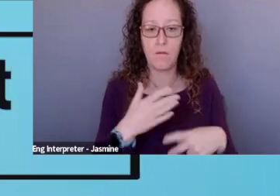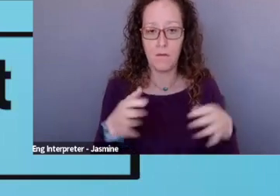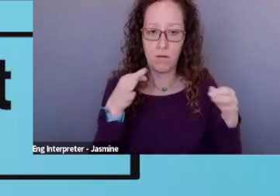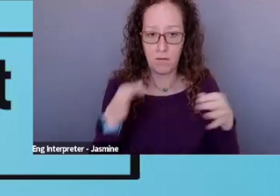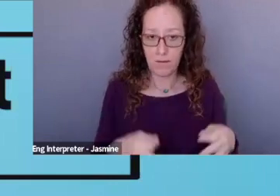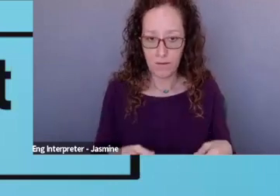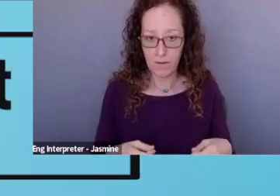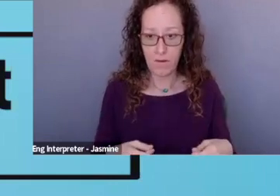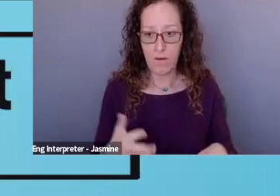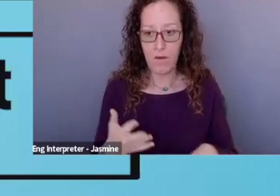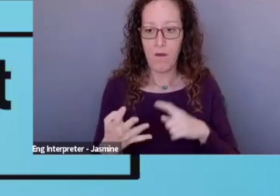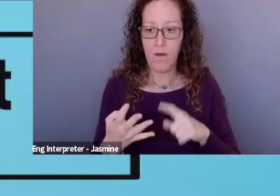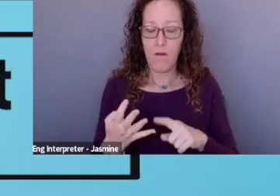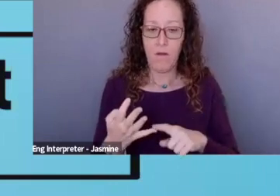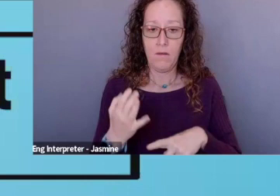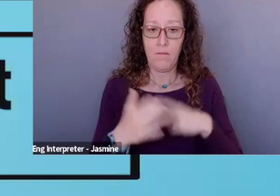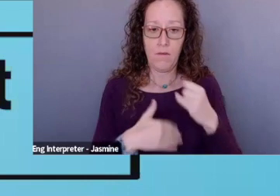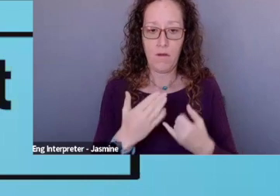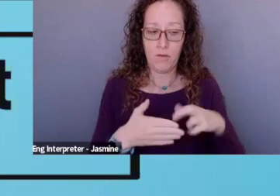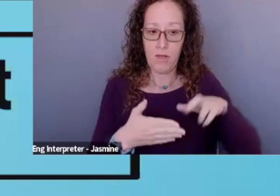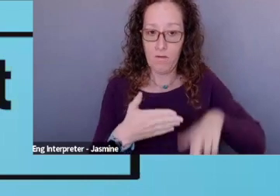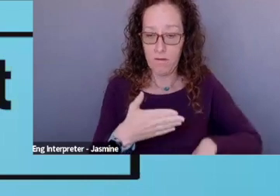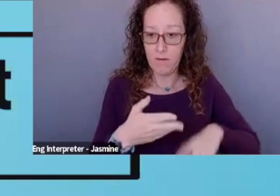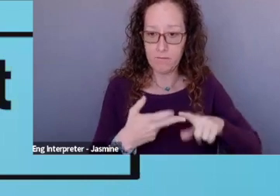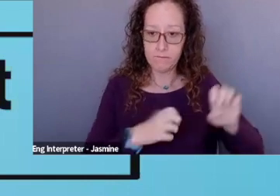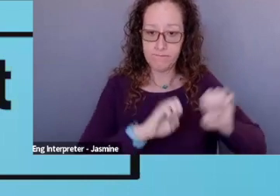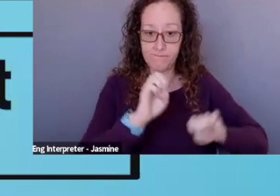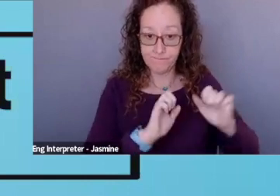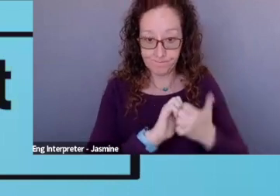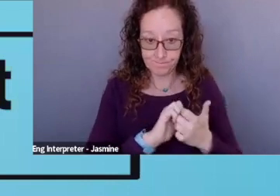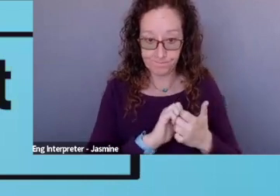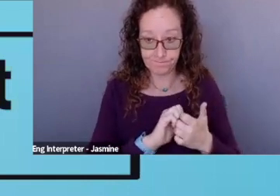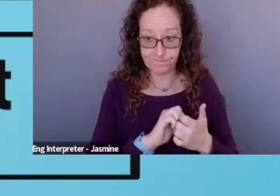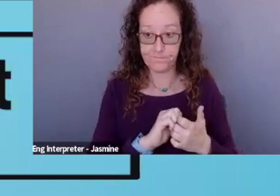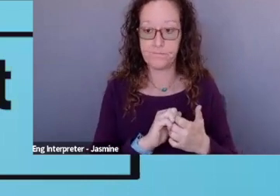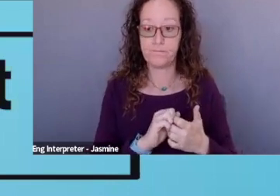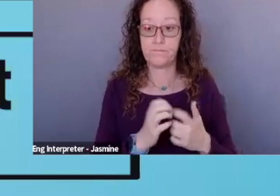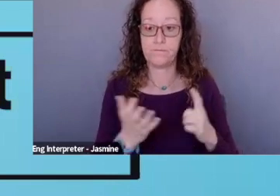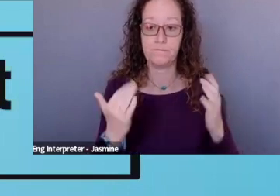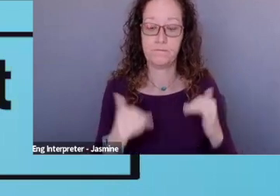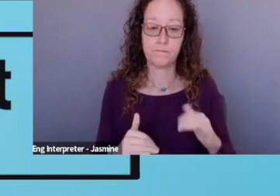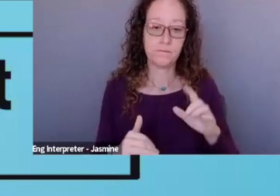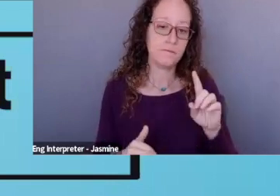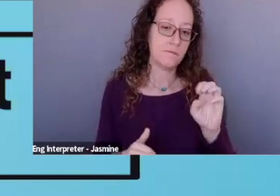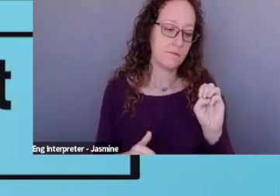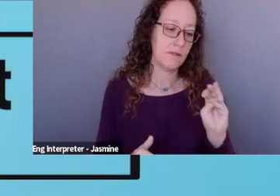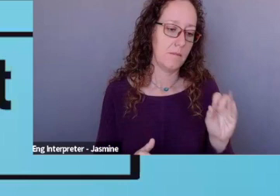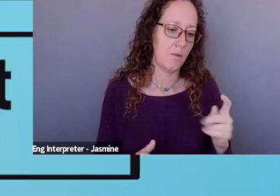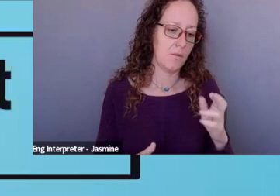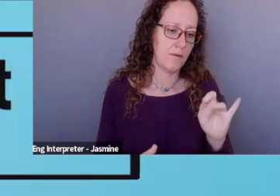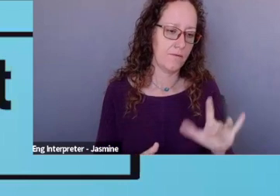project outcomes and evaluation. What are your demographics? Whom do you serve?